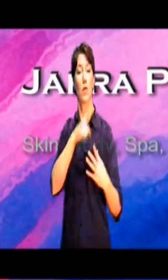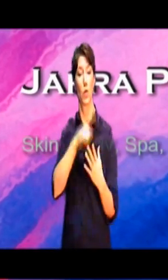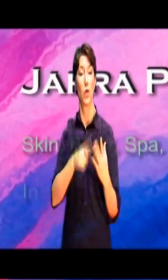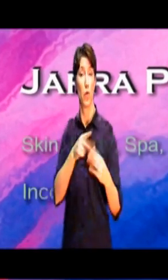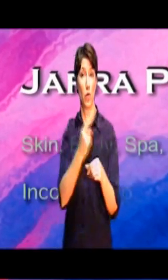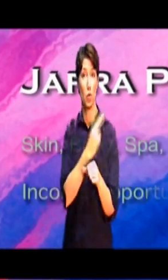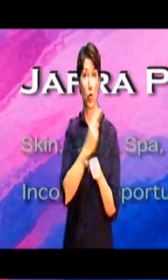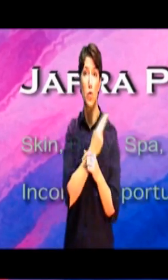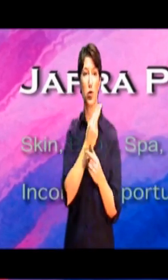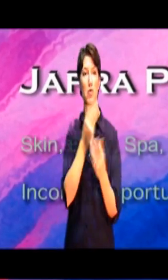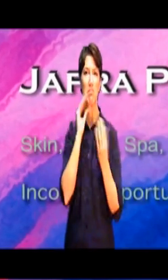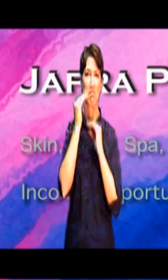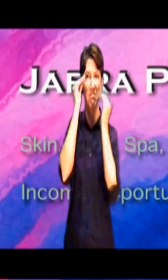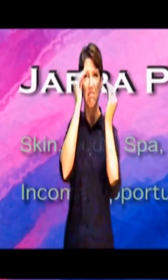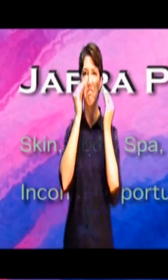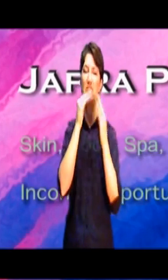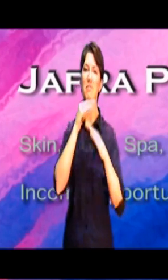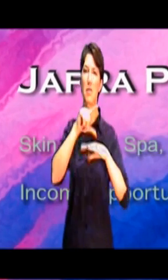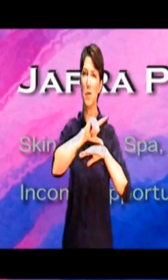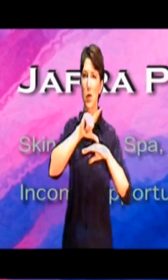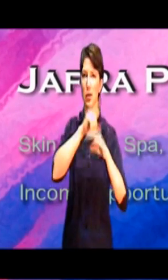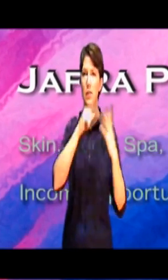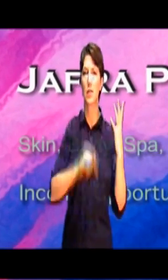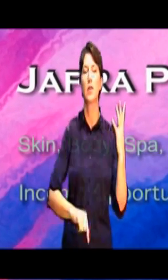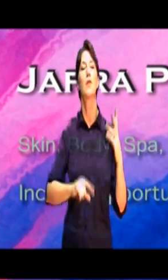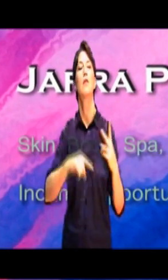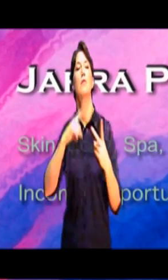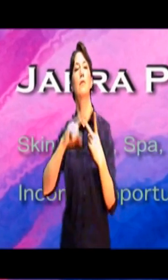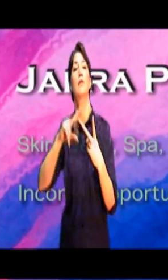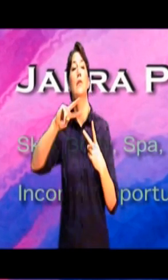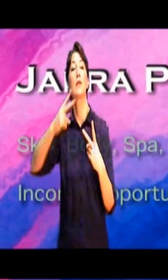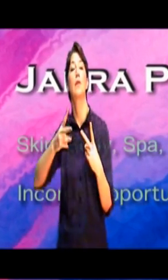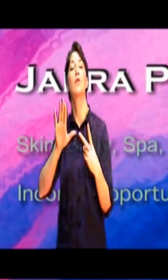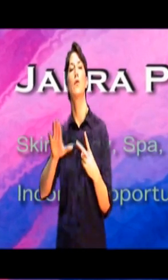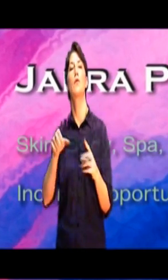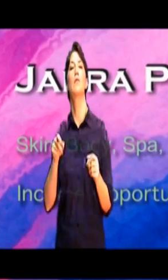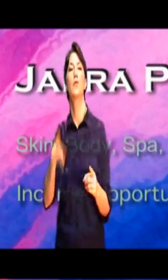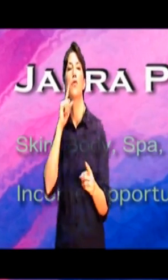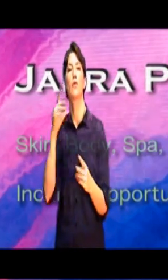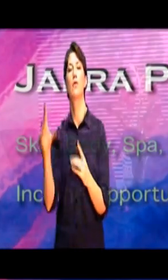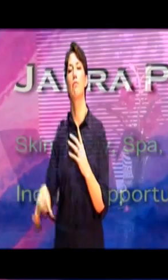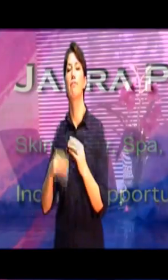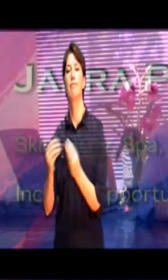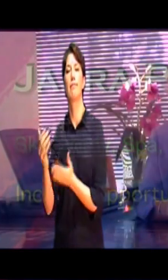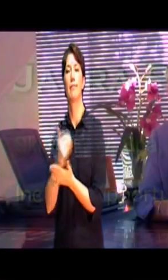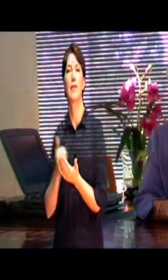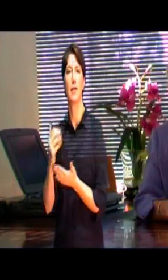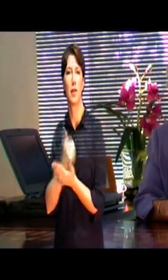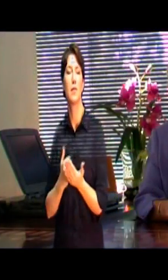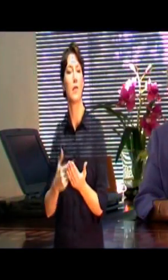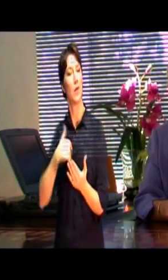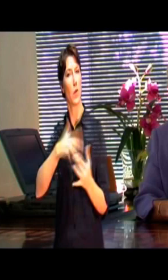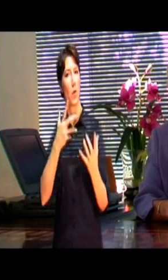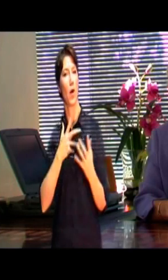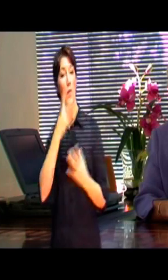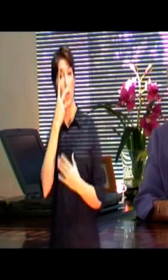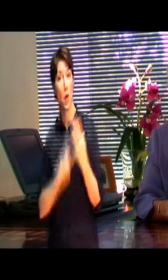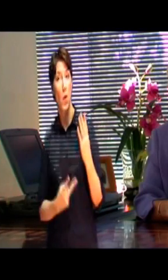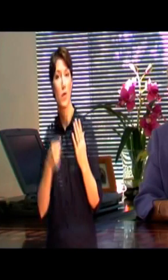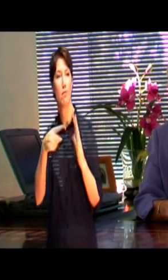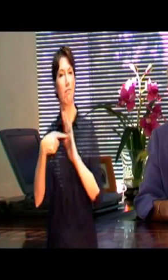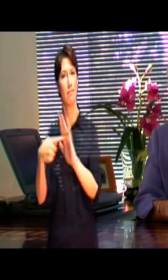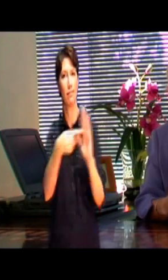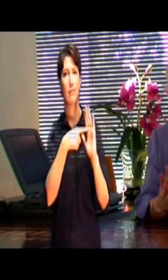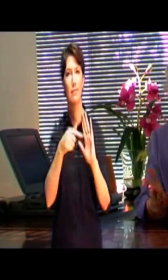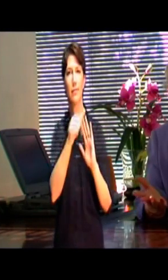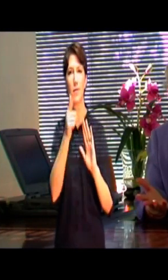pocket, our income opportunity. And we want to make sure you experience both, and you take those to people. And there's such great benefits with being with a company